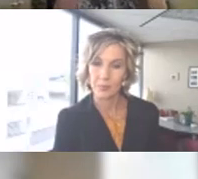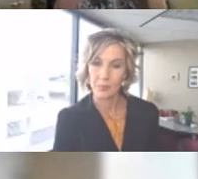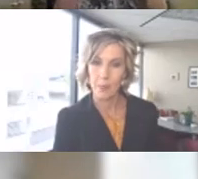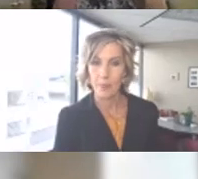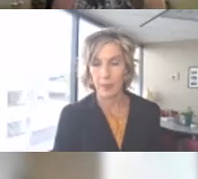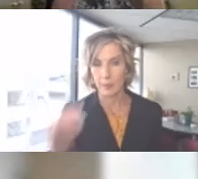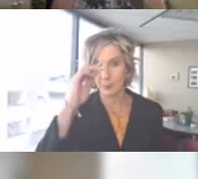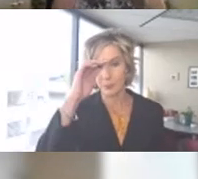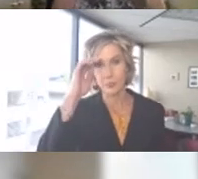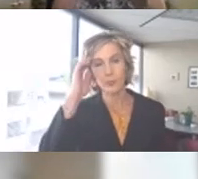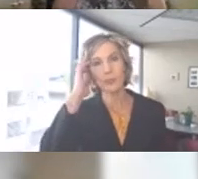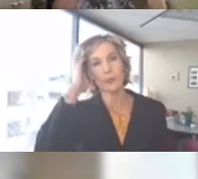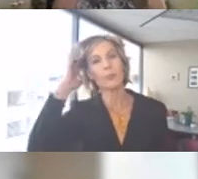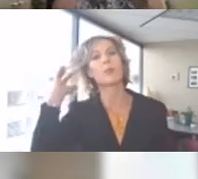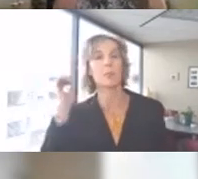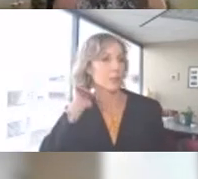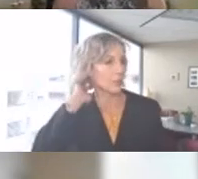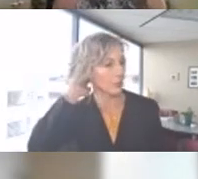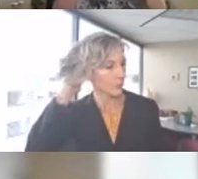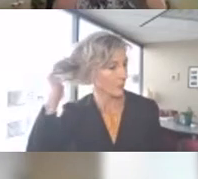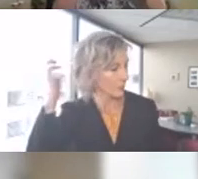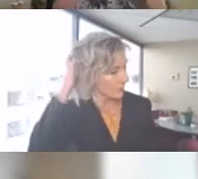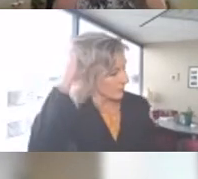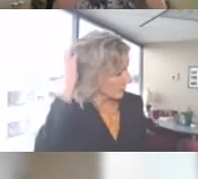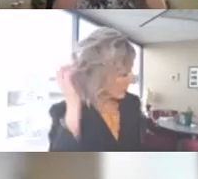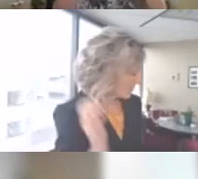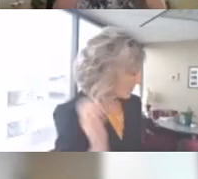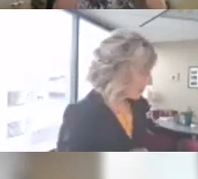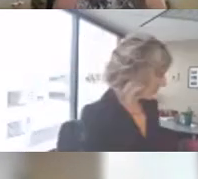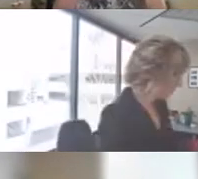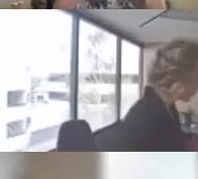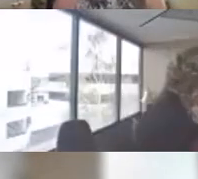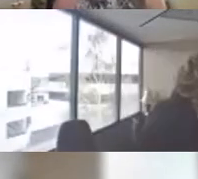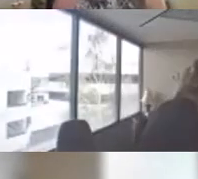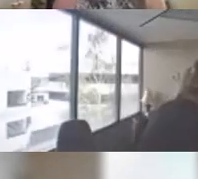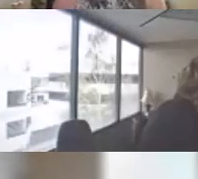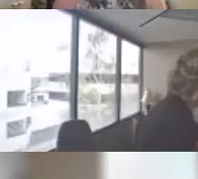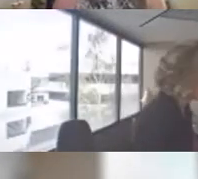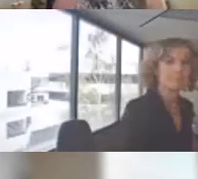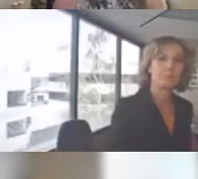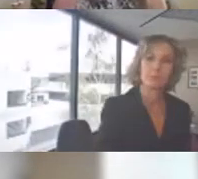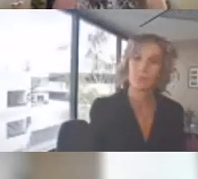Translation is included in the others, it's just not in the top 10 that were represented as the most